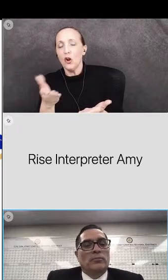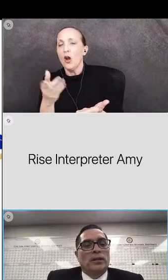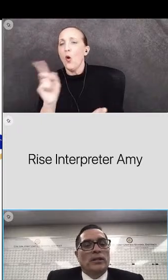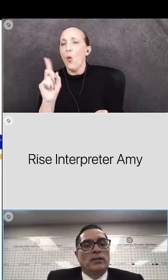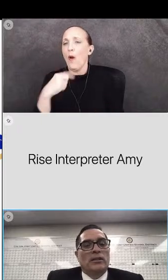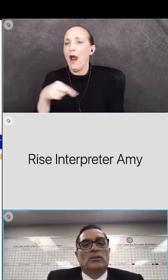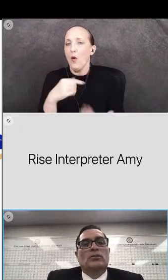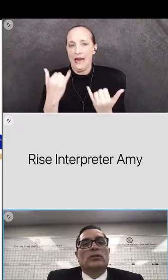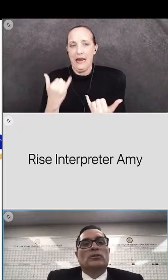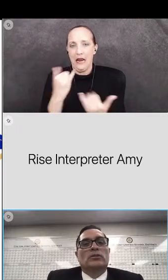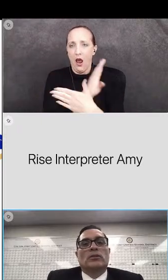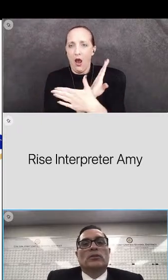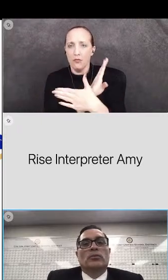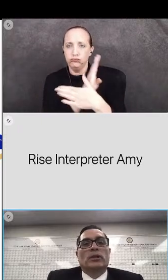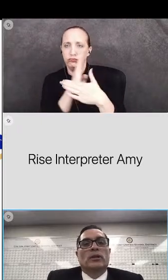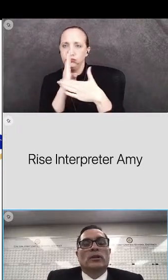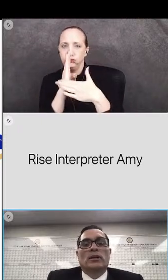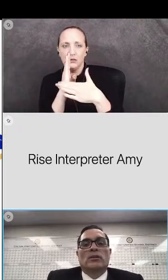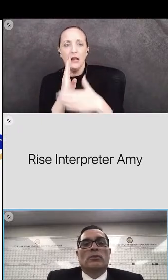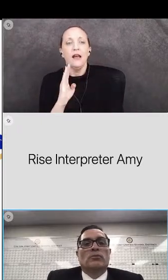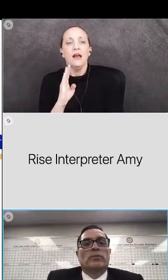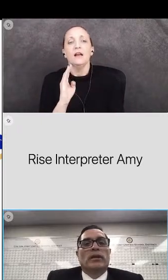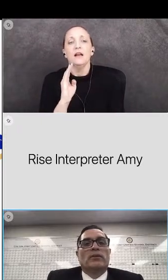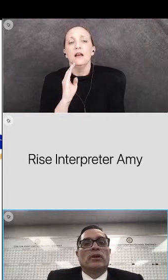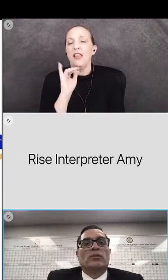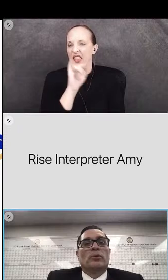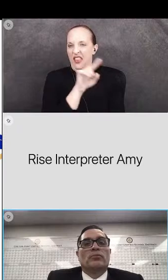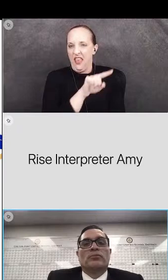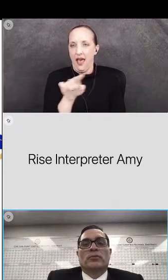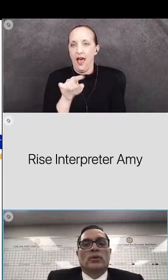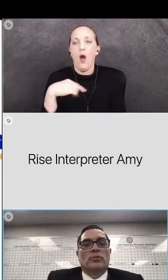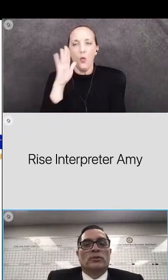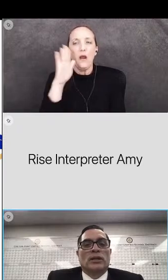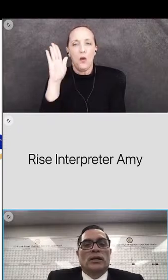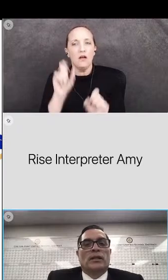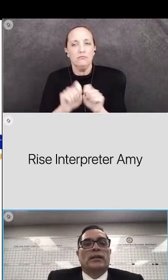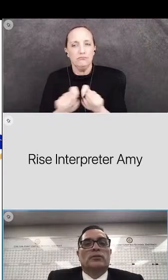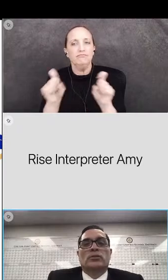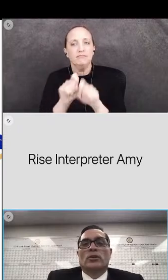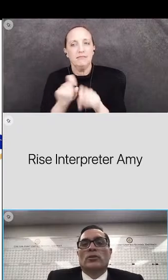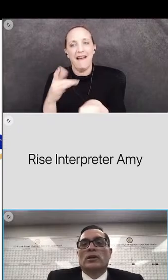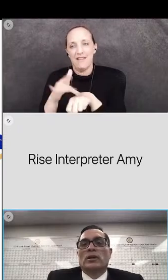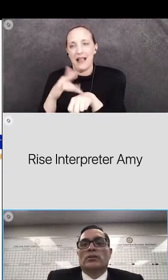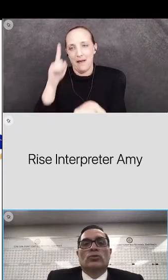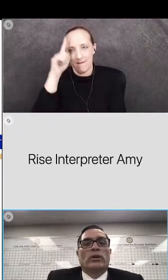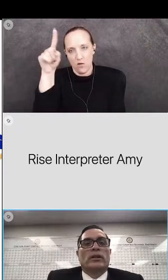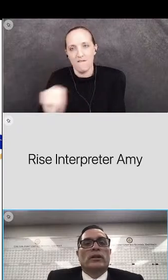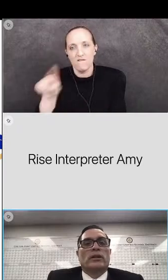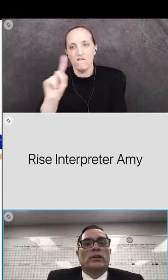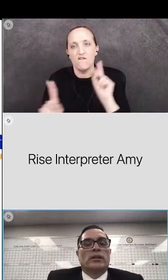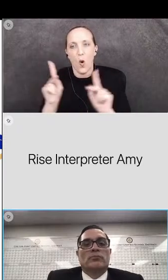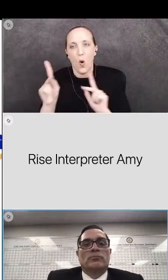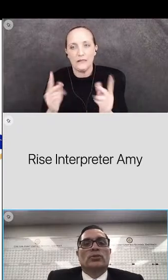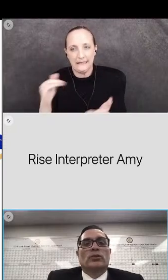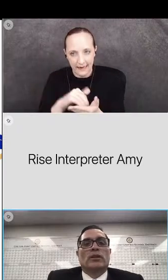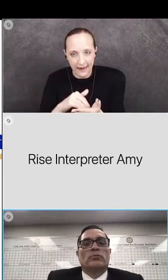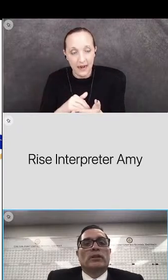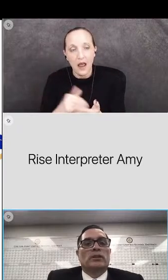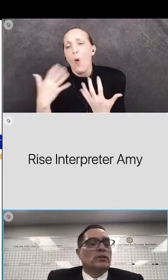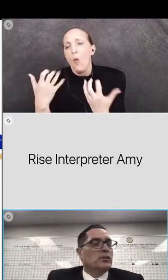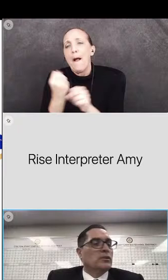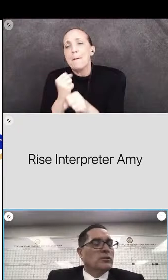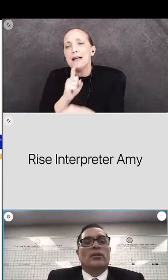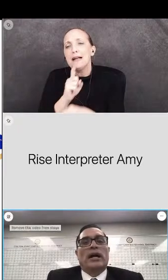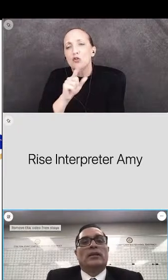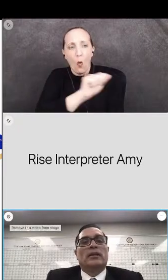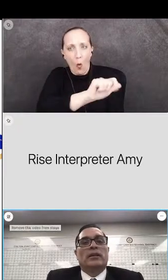terms of the timeline so this is something we we will make available for folks uh again so just wanted to uh make sure that